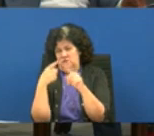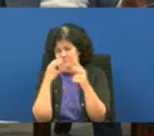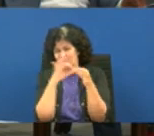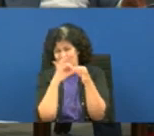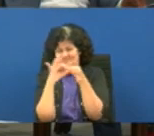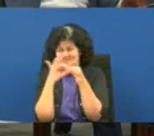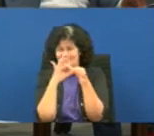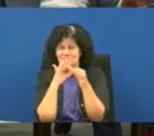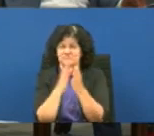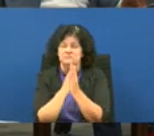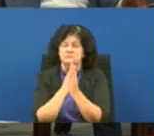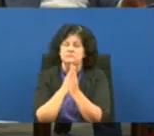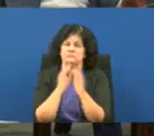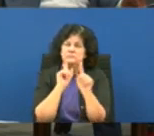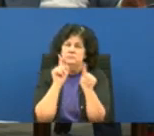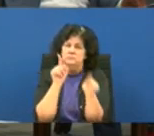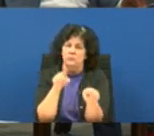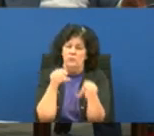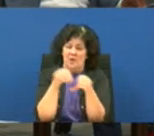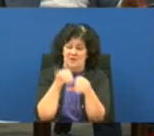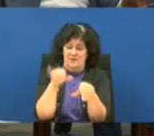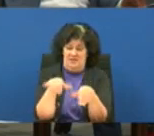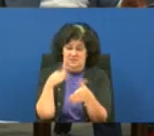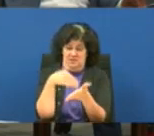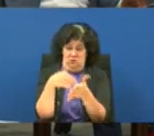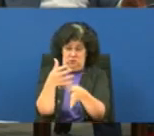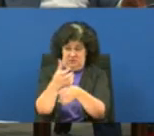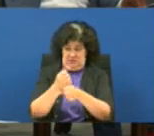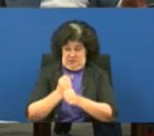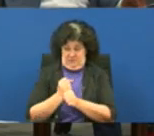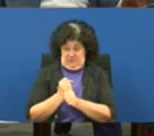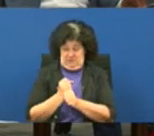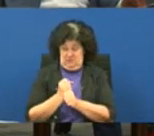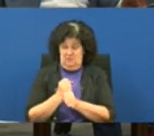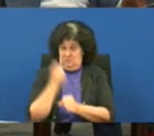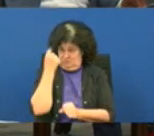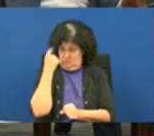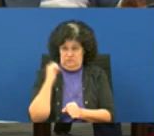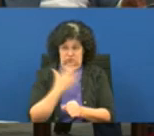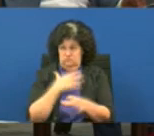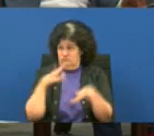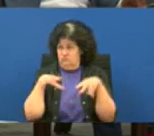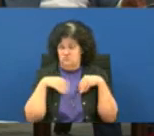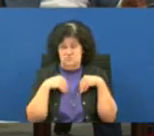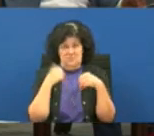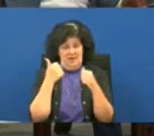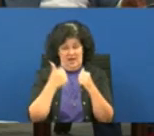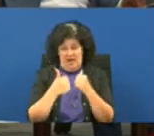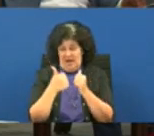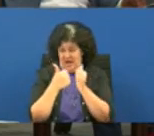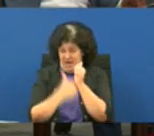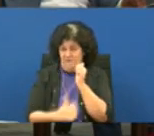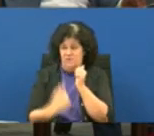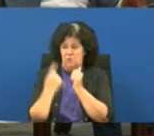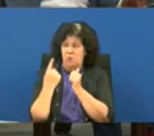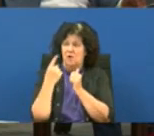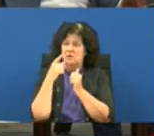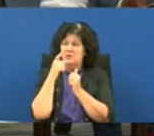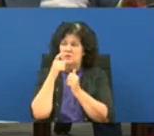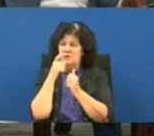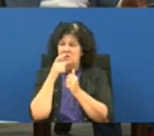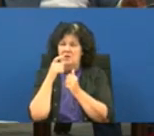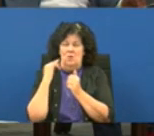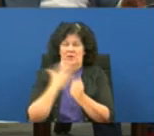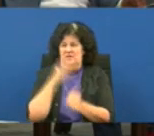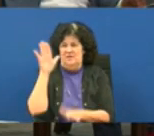the answer is in this receiving center everyone comes in we take everyone and includes those from law enforcement the answer is never